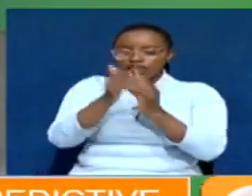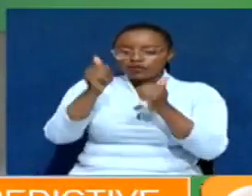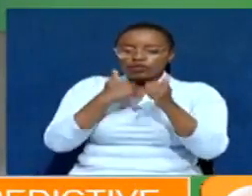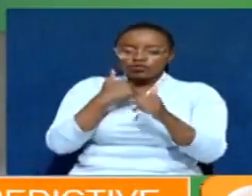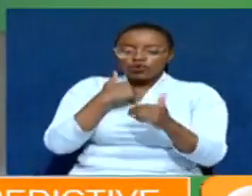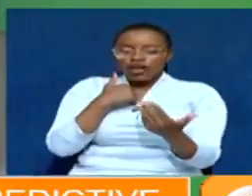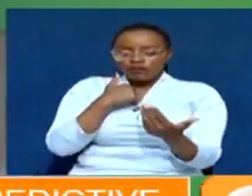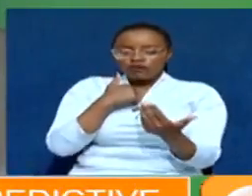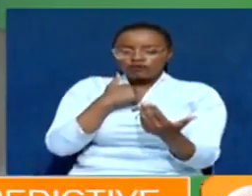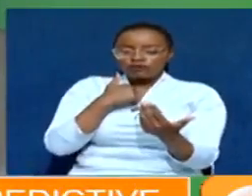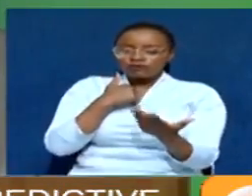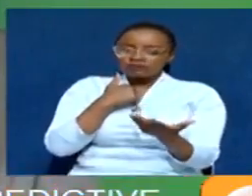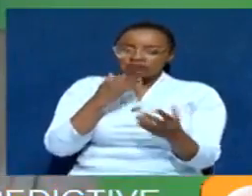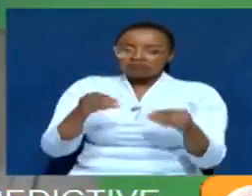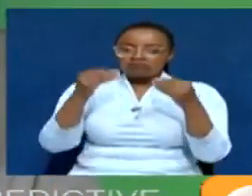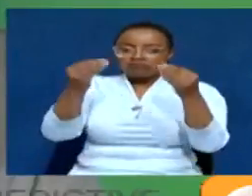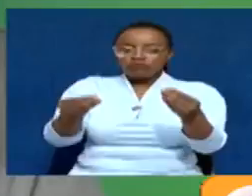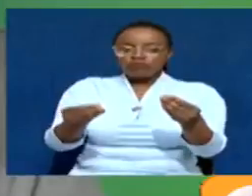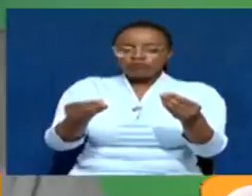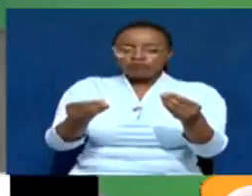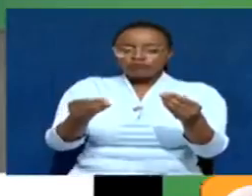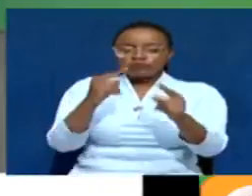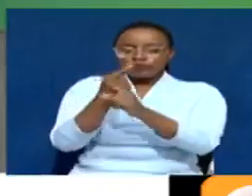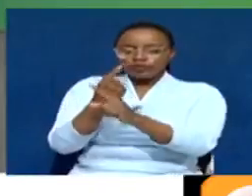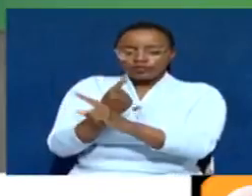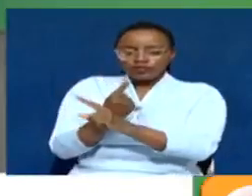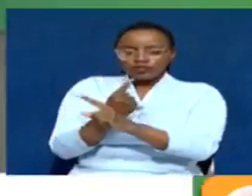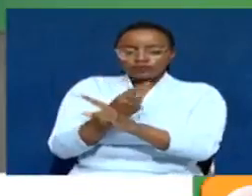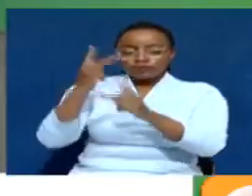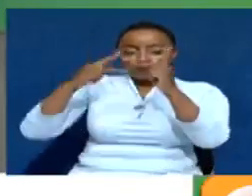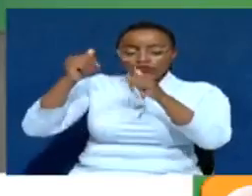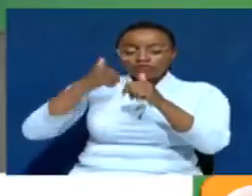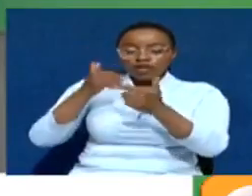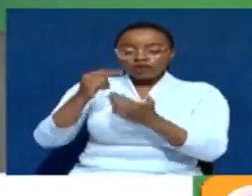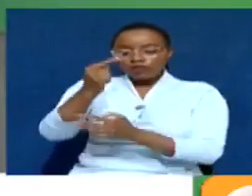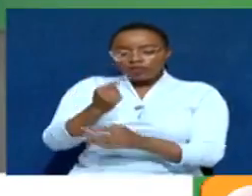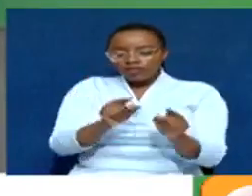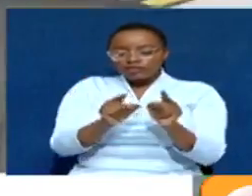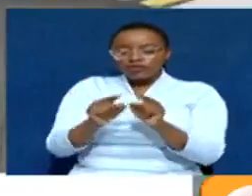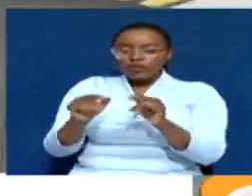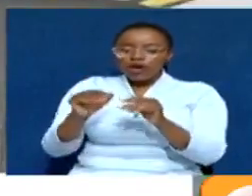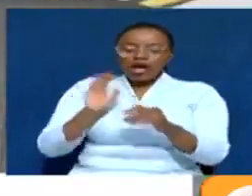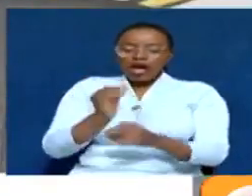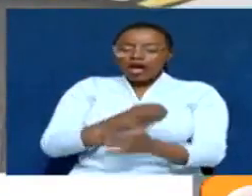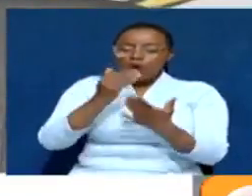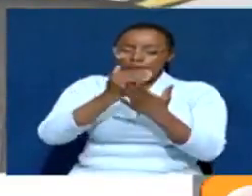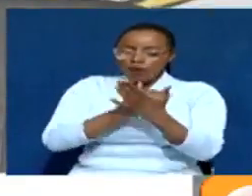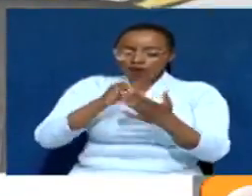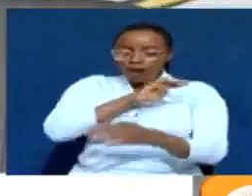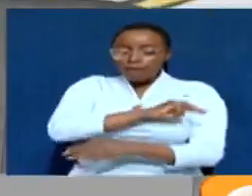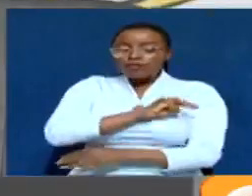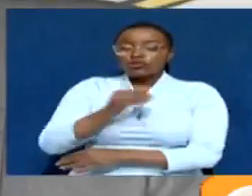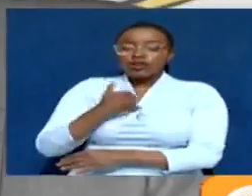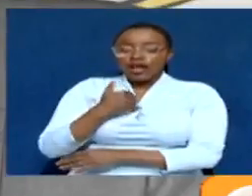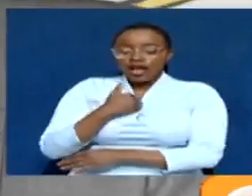we've been able to give out to the different professionals that have been coming to our training programs. We have a mission and our